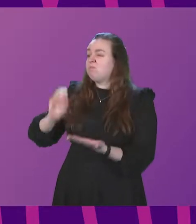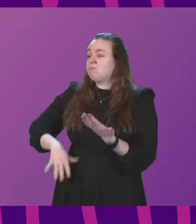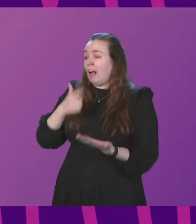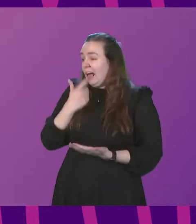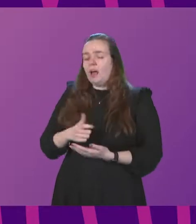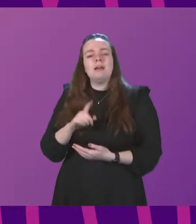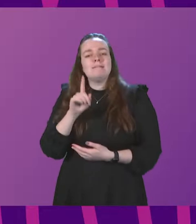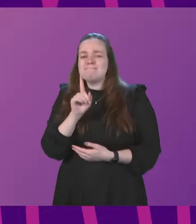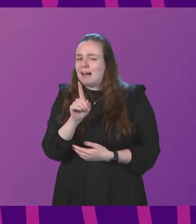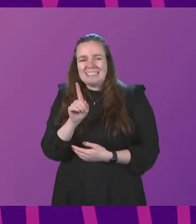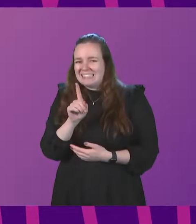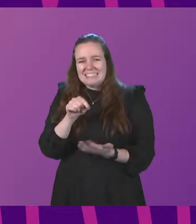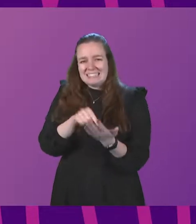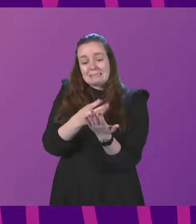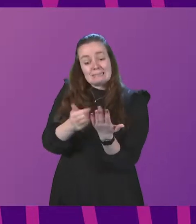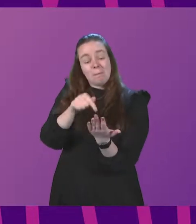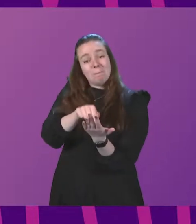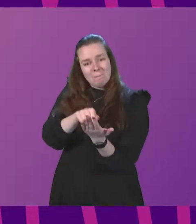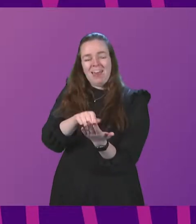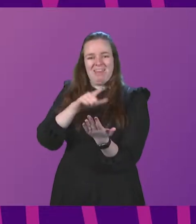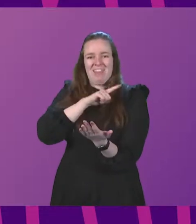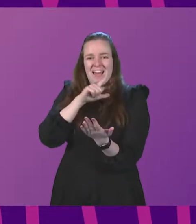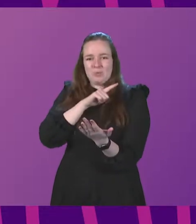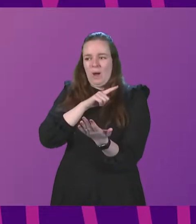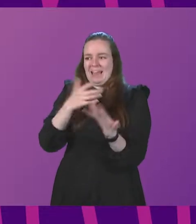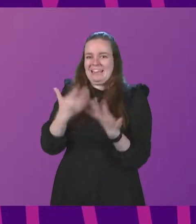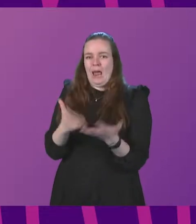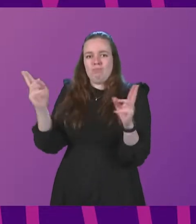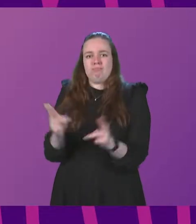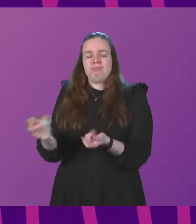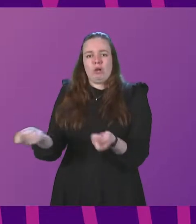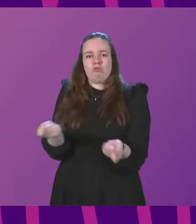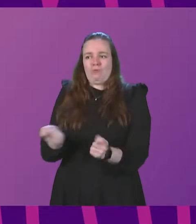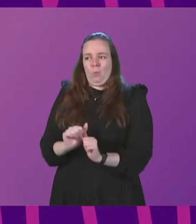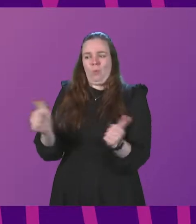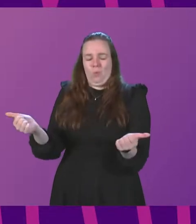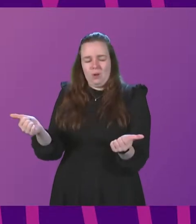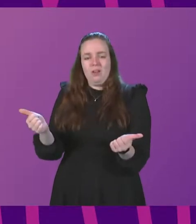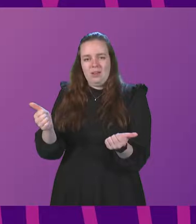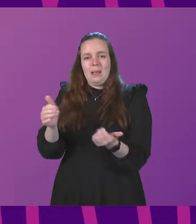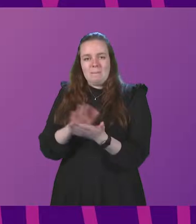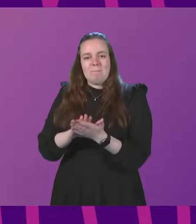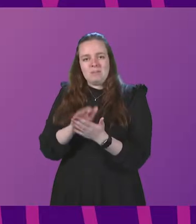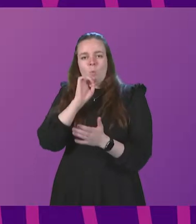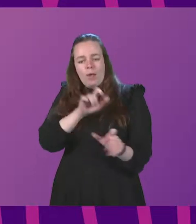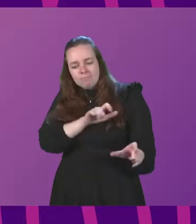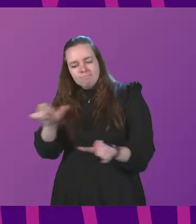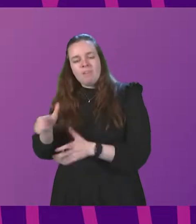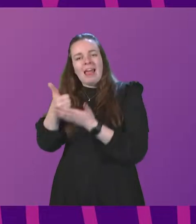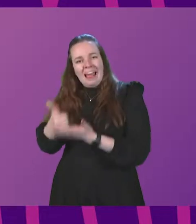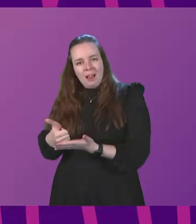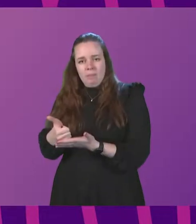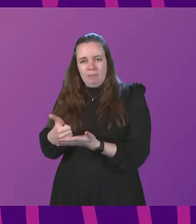actual fact it is some of those basic protections that have helped us get it under control and will help us keep it under control. That is true